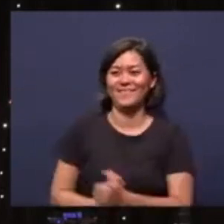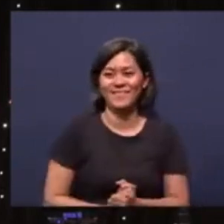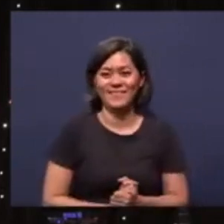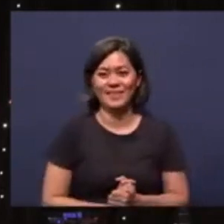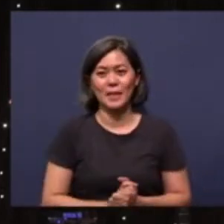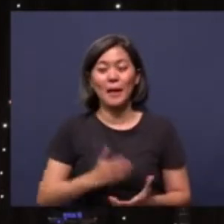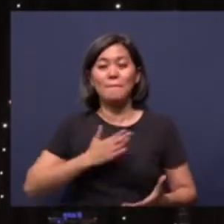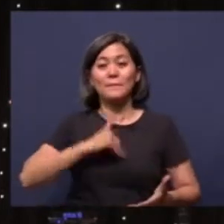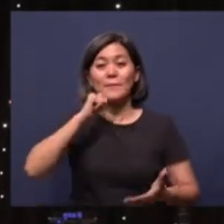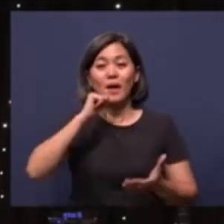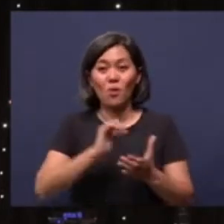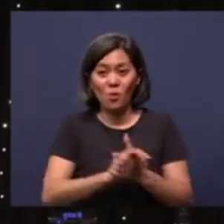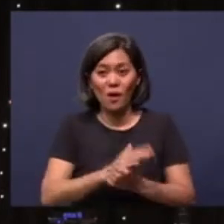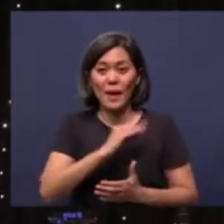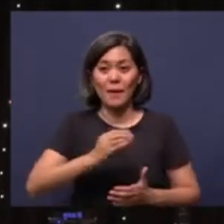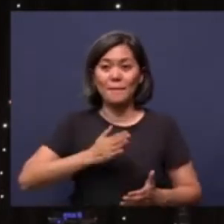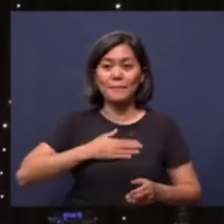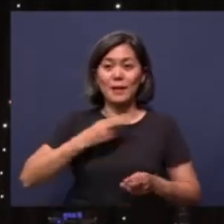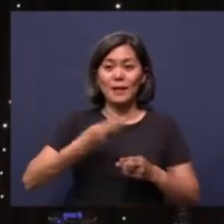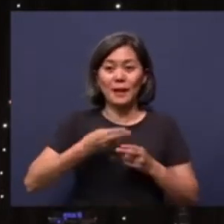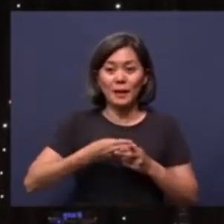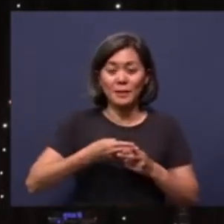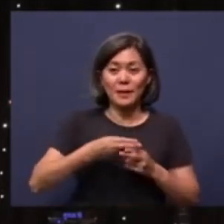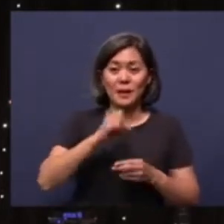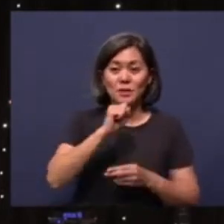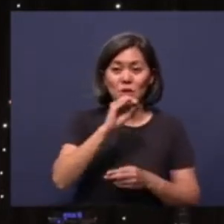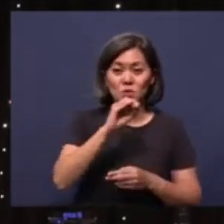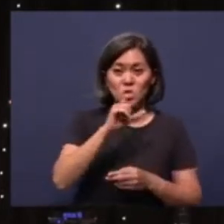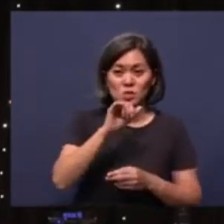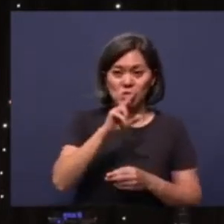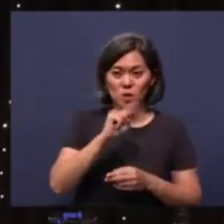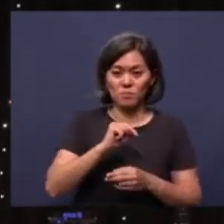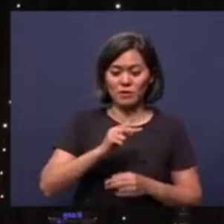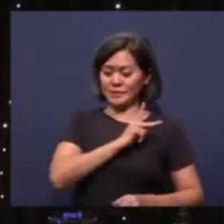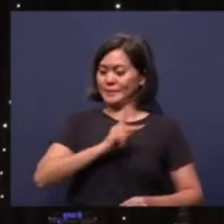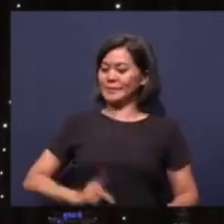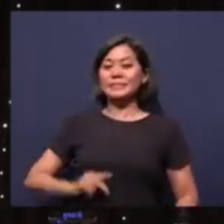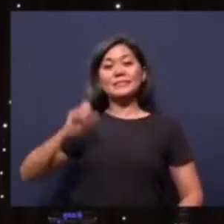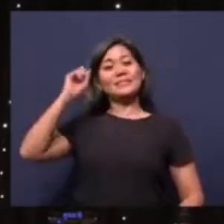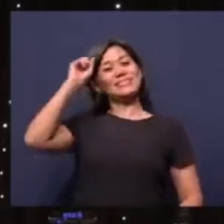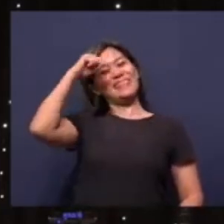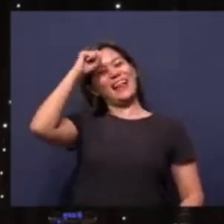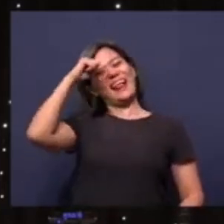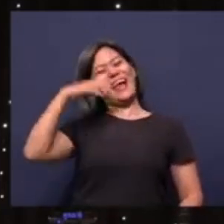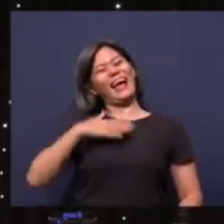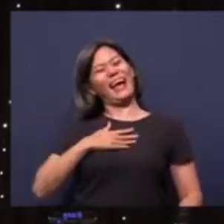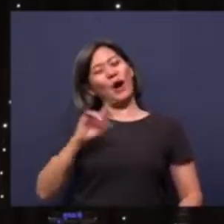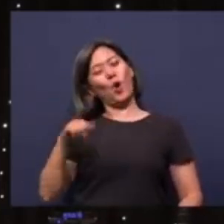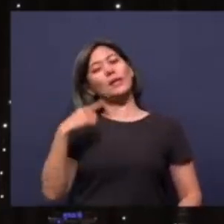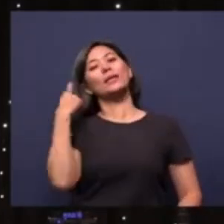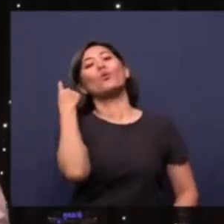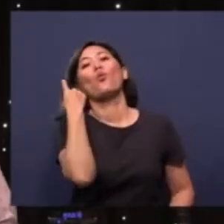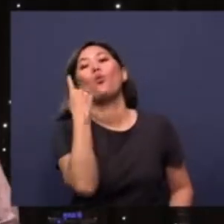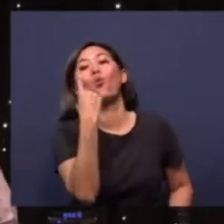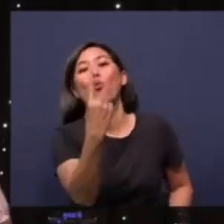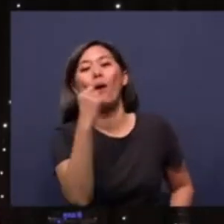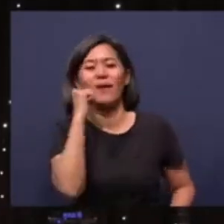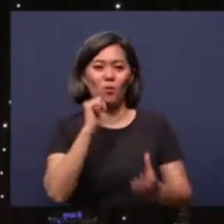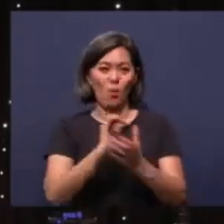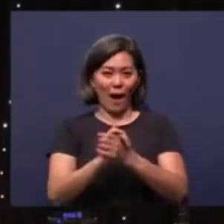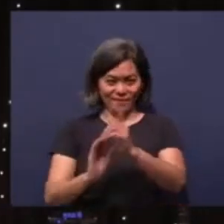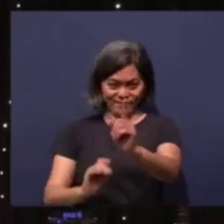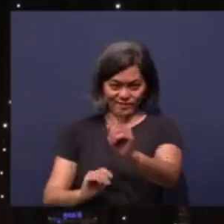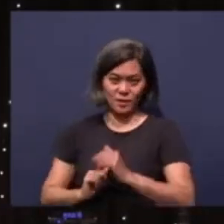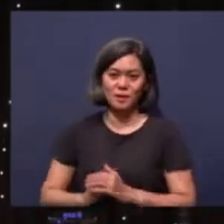My wife is here and my name is Solomon, King Solomon. Only one wife. Up to this point.